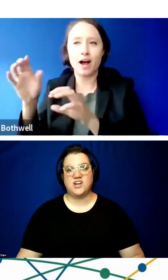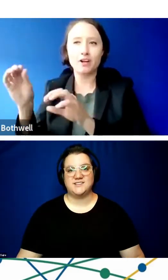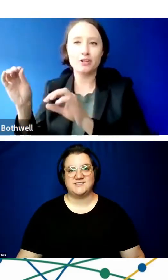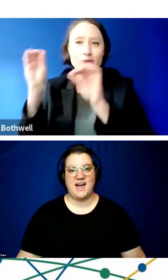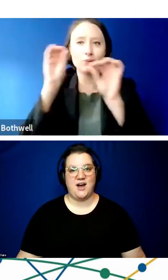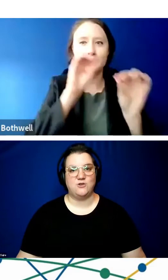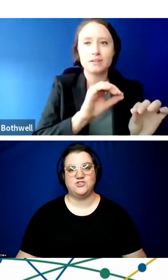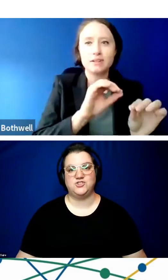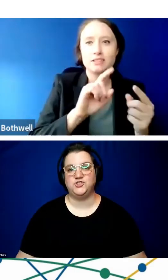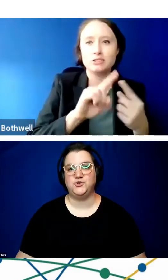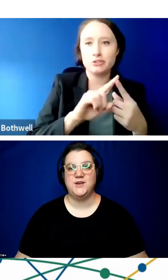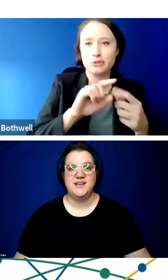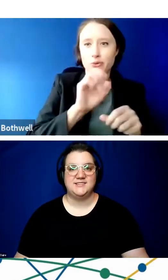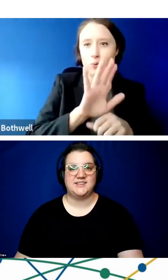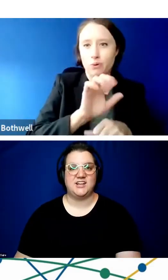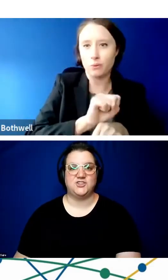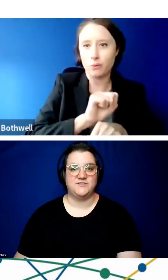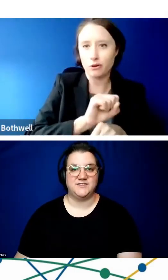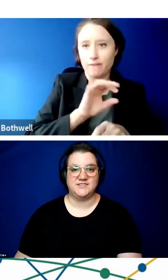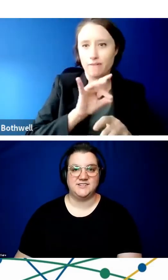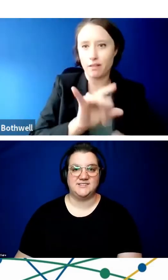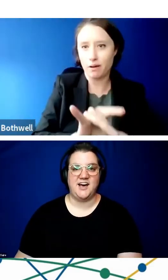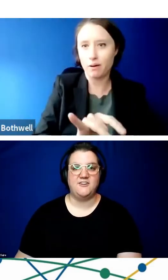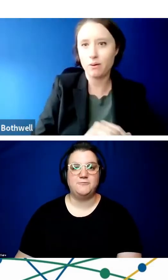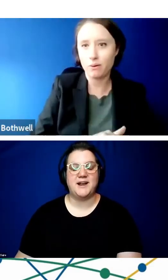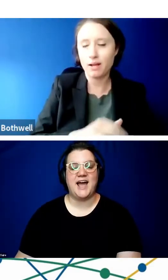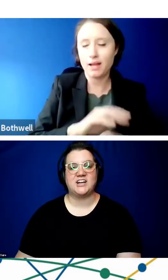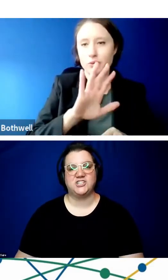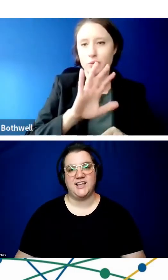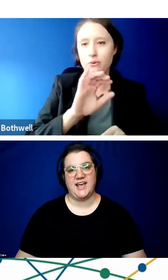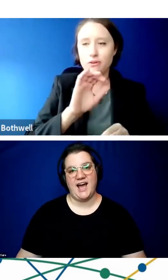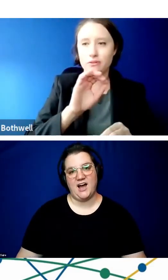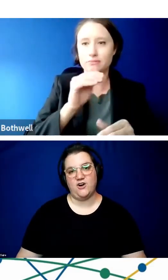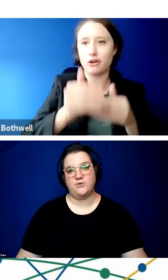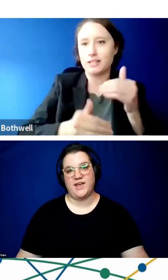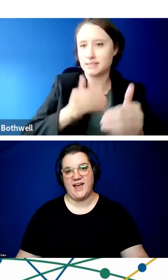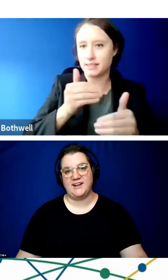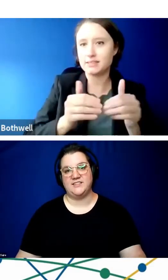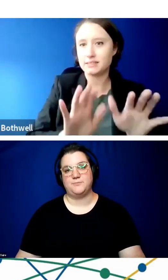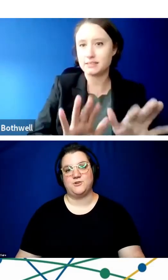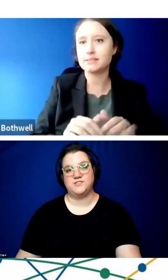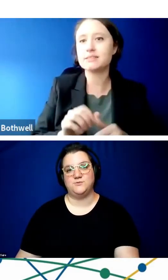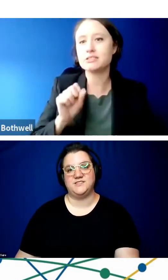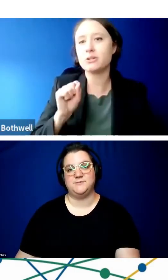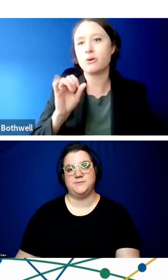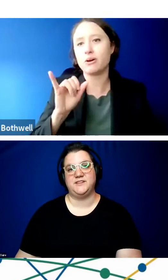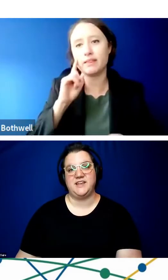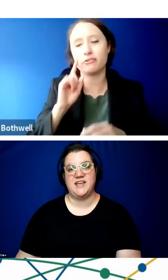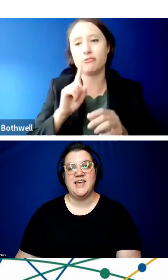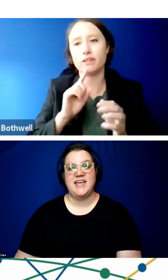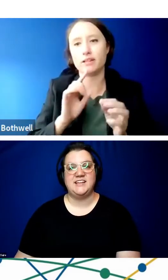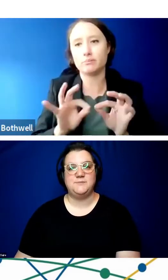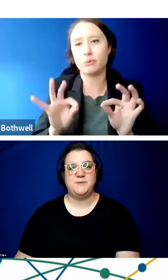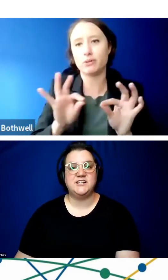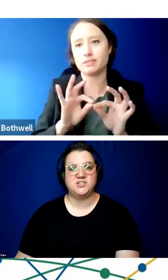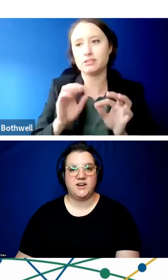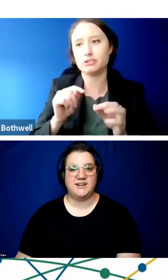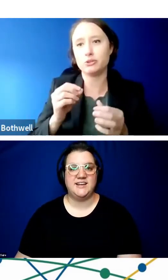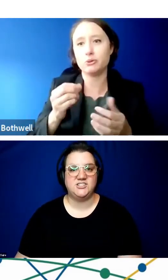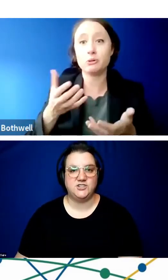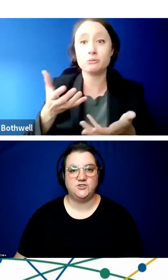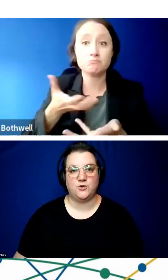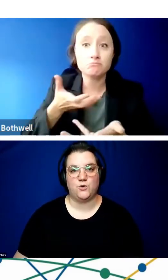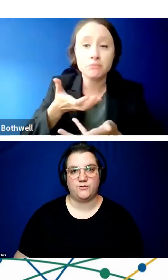not just how to schedule the visit itself, but actually how can the person with disability be